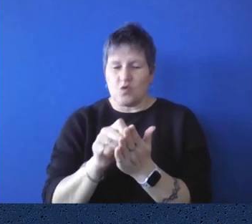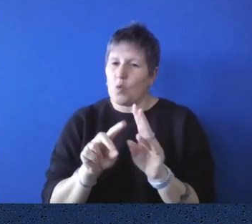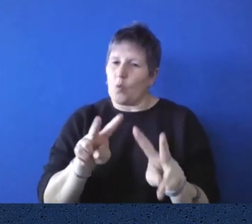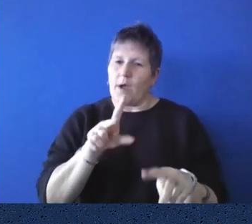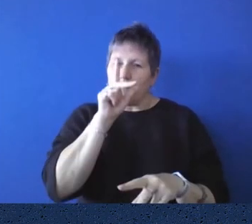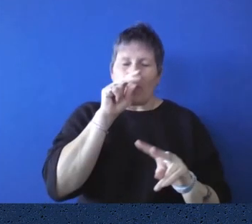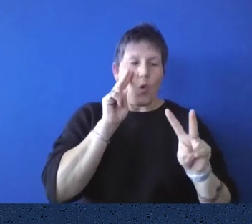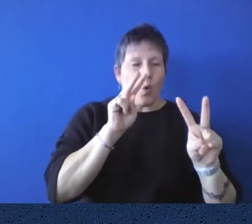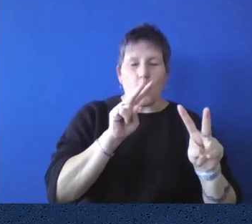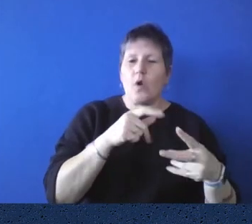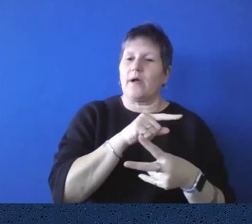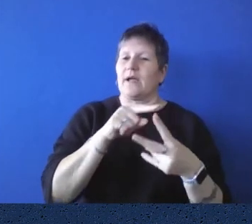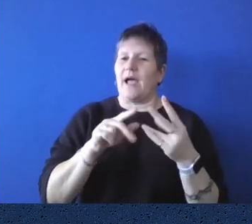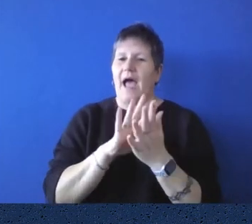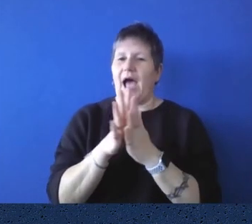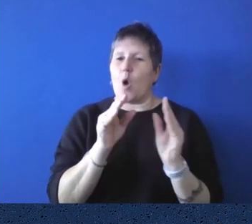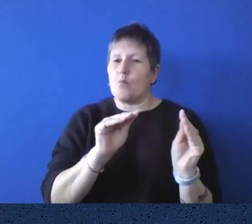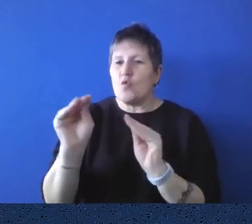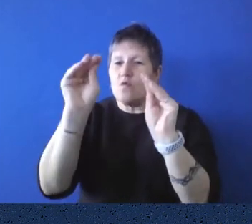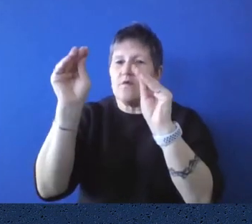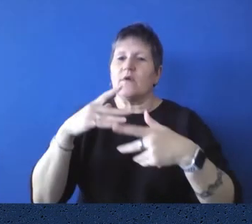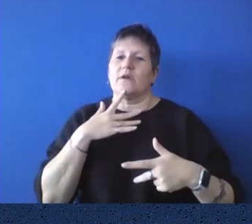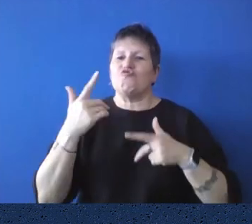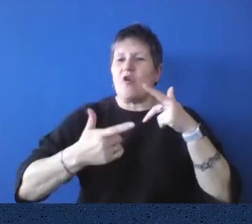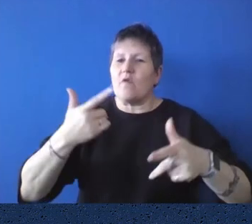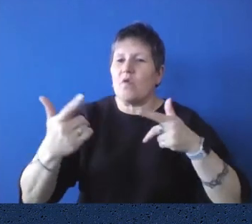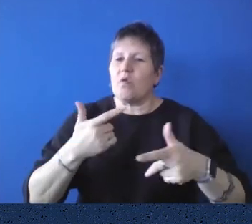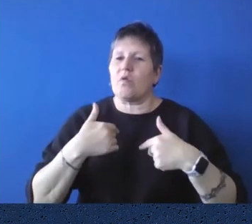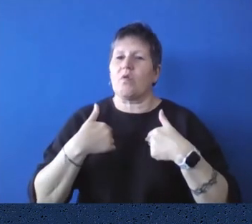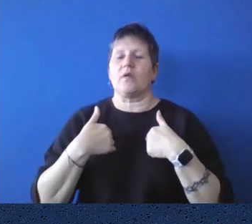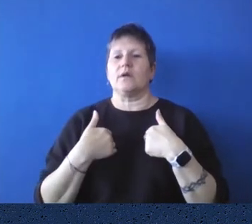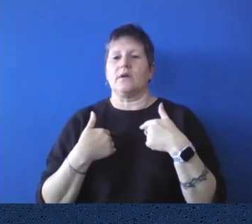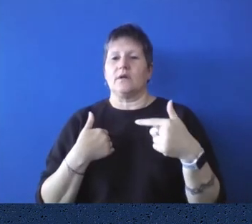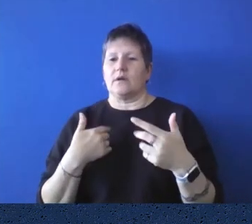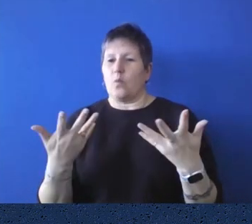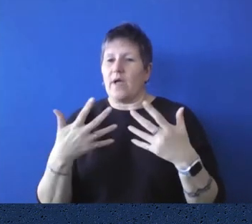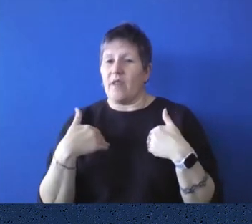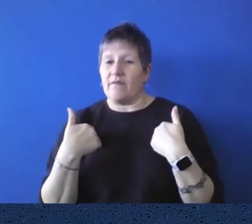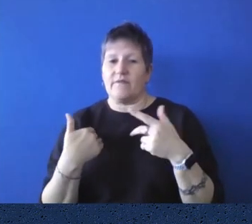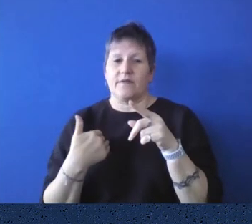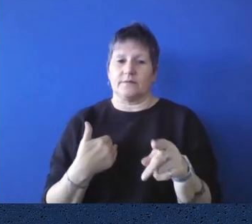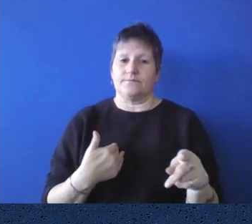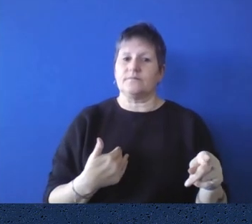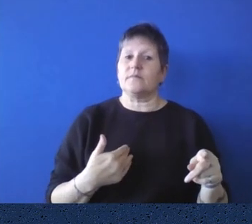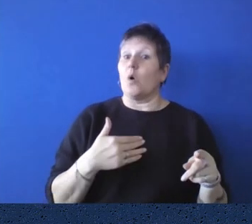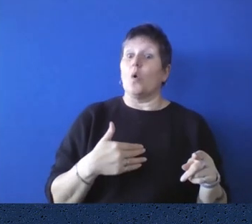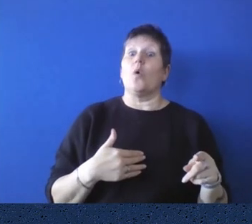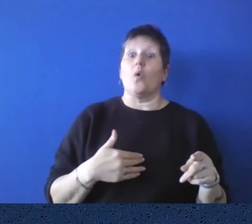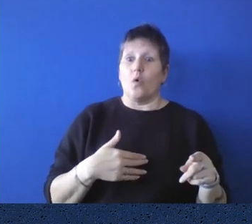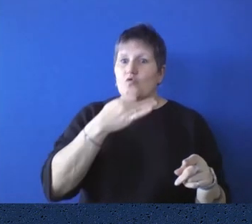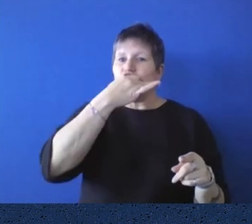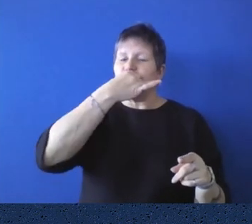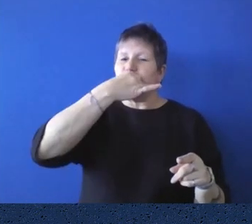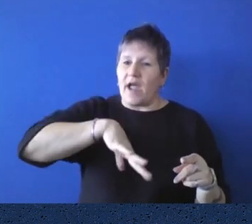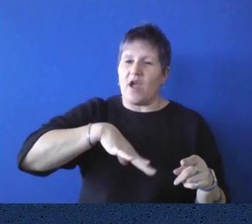how they. And how, how rare is that book? Is it, it? It's exceptionally rare. It's, it's the one of a kind. He, as an artist, he did sketches